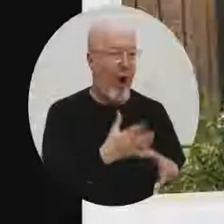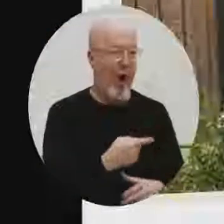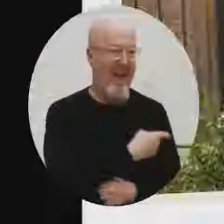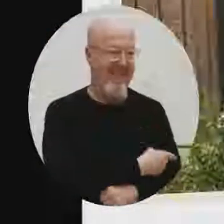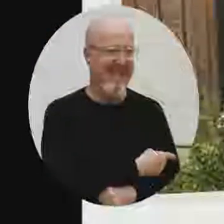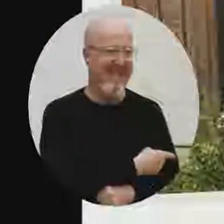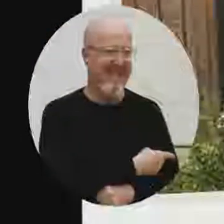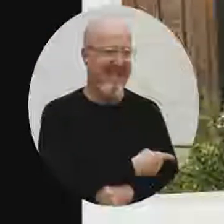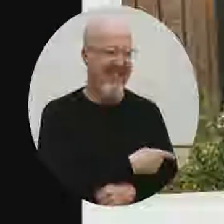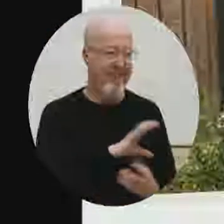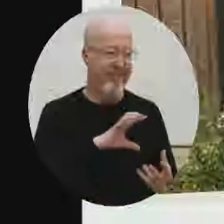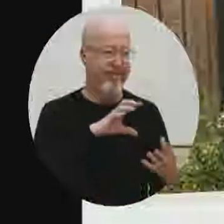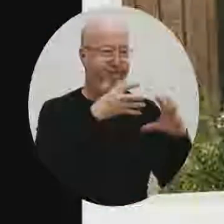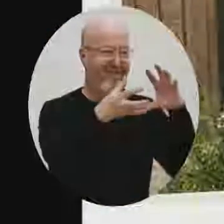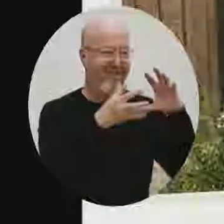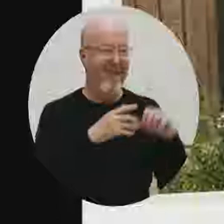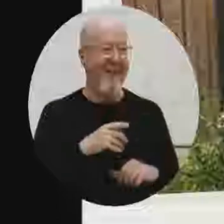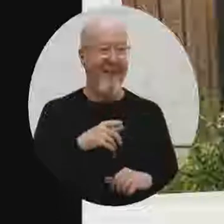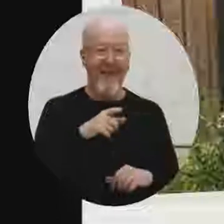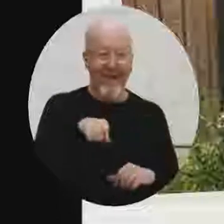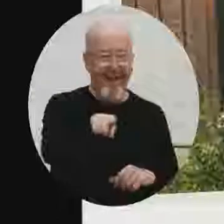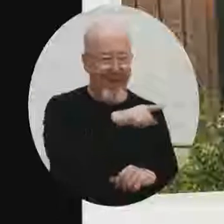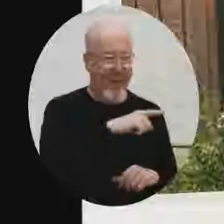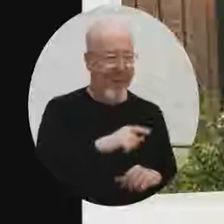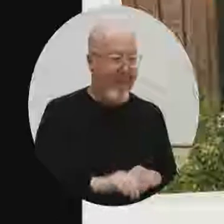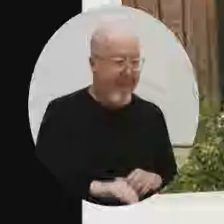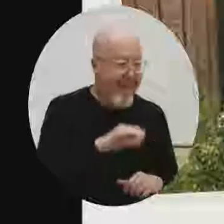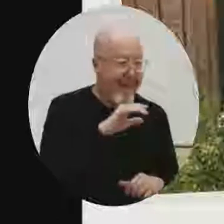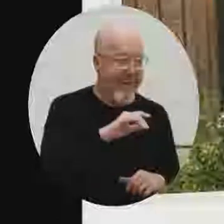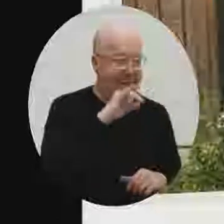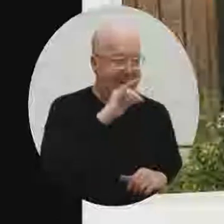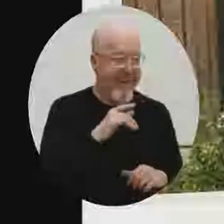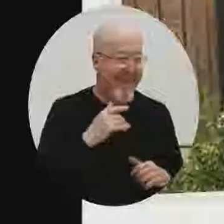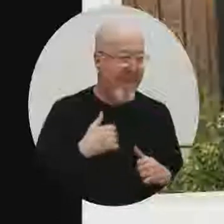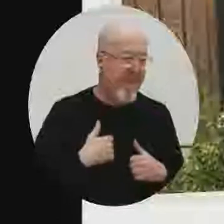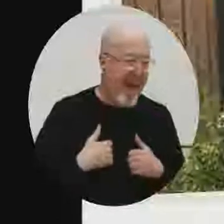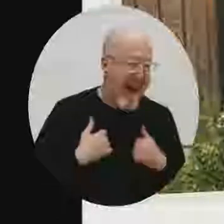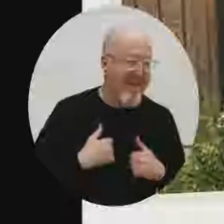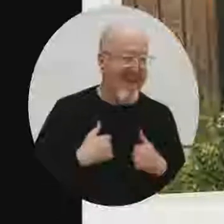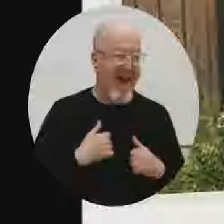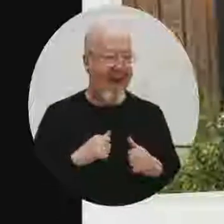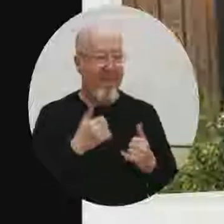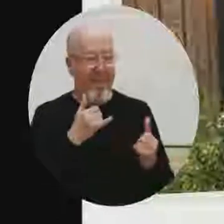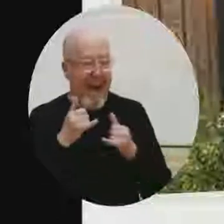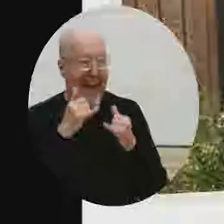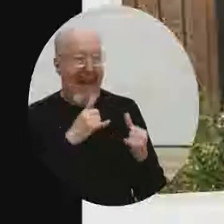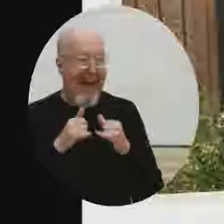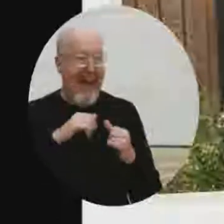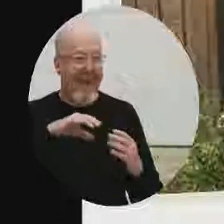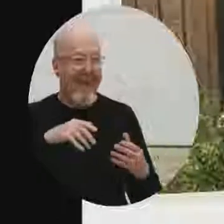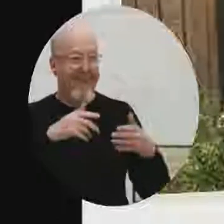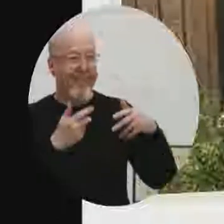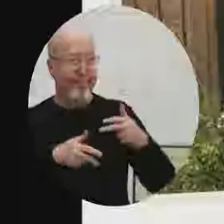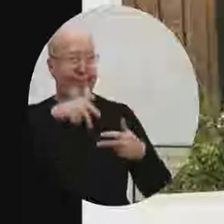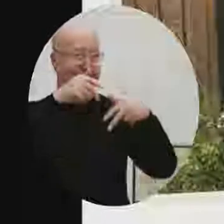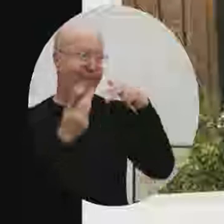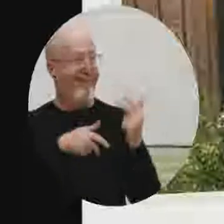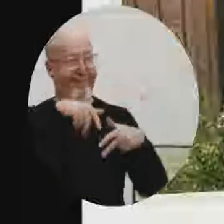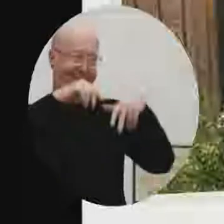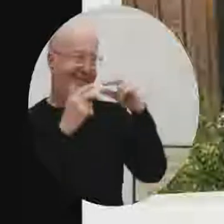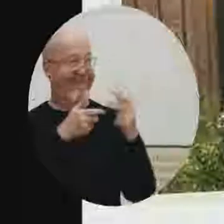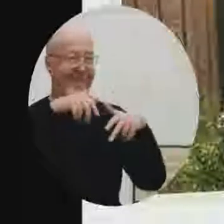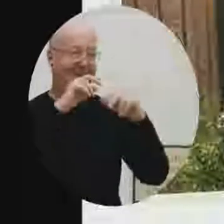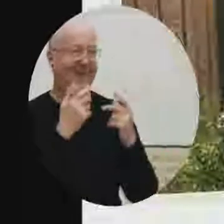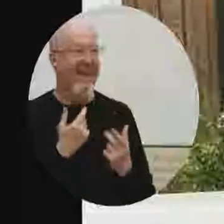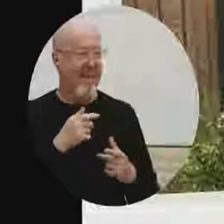right? I mean, we're all, when we were kids in the bathtubs with our boats, we'd spin everything around and create chaos, right? The truth is, is that I want you also to